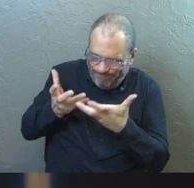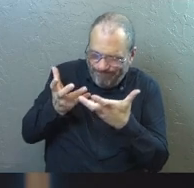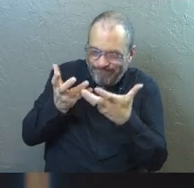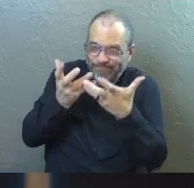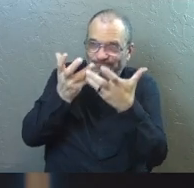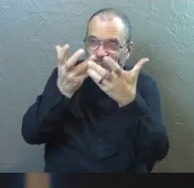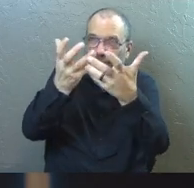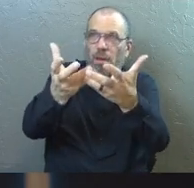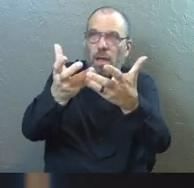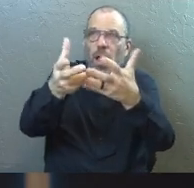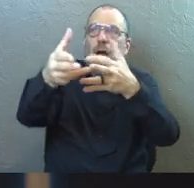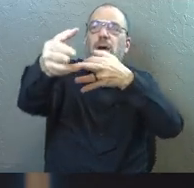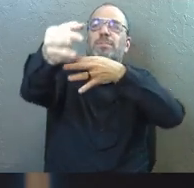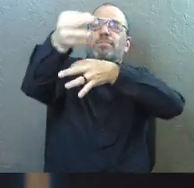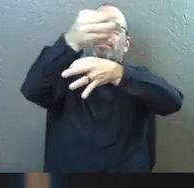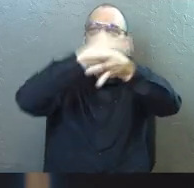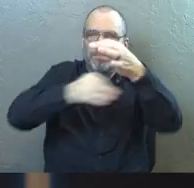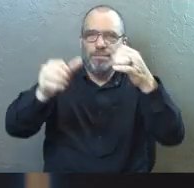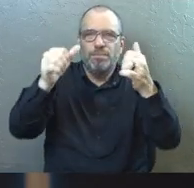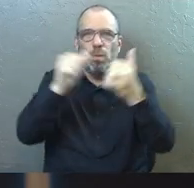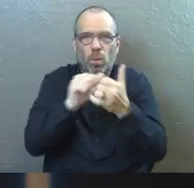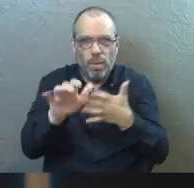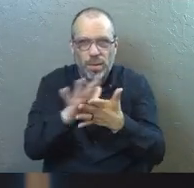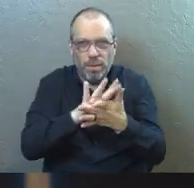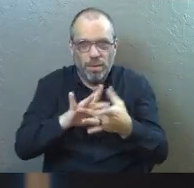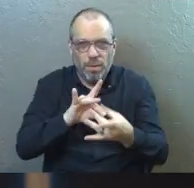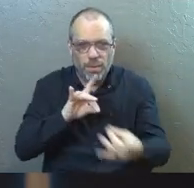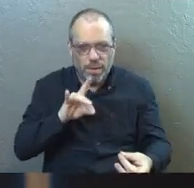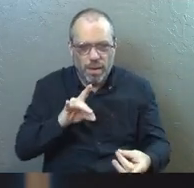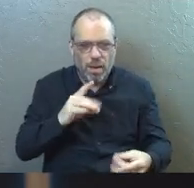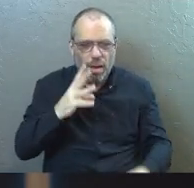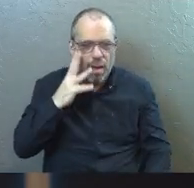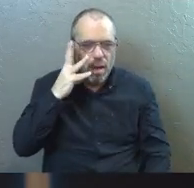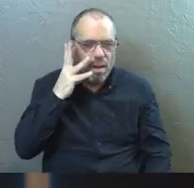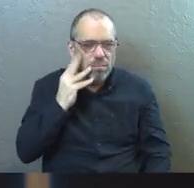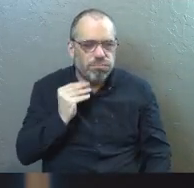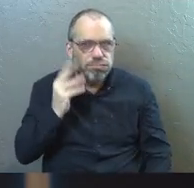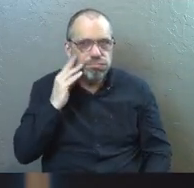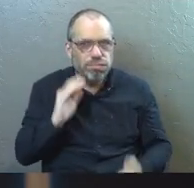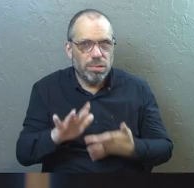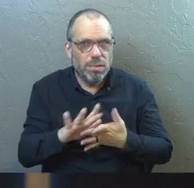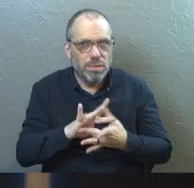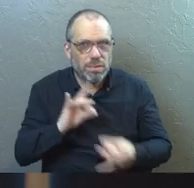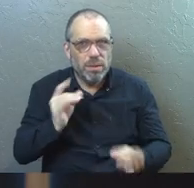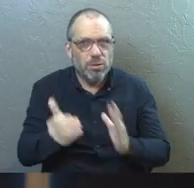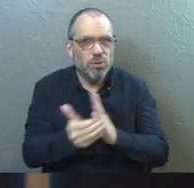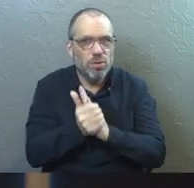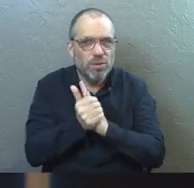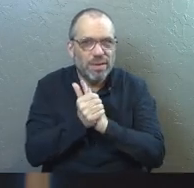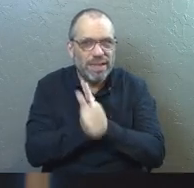he filled me with his Holy Spirit. And I began to experience spiritual gifts in my life.